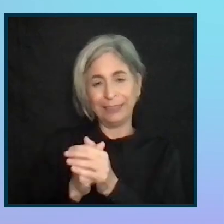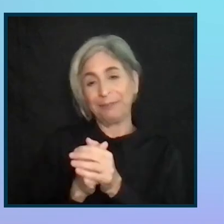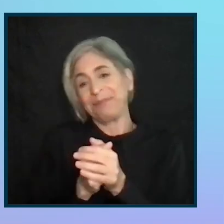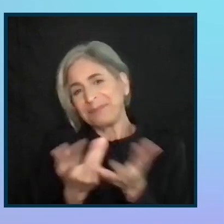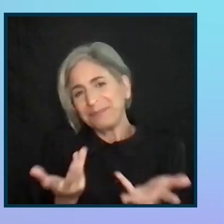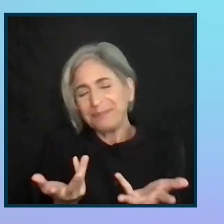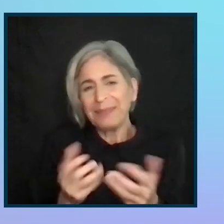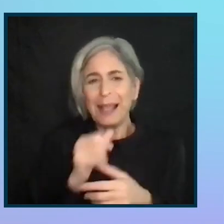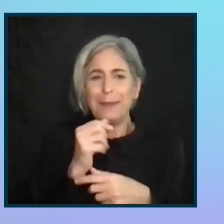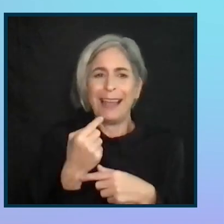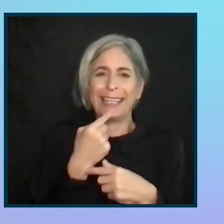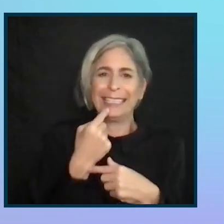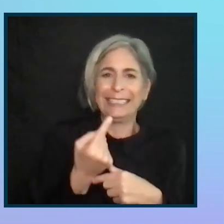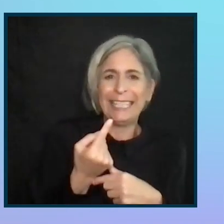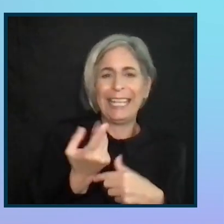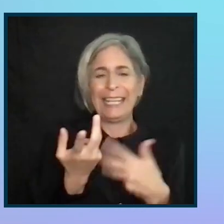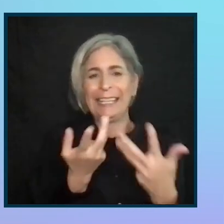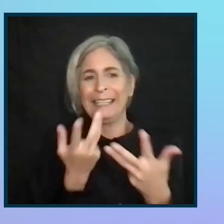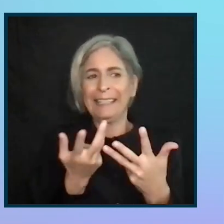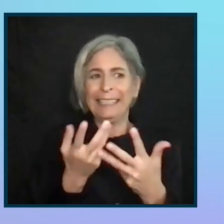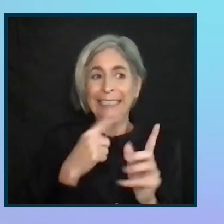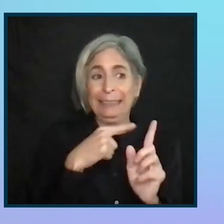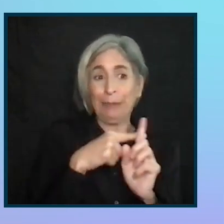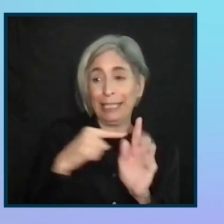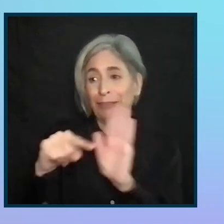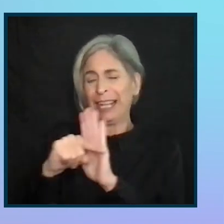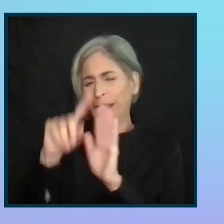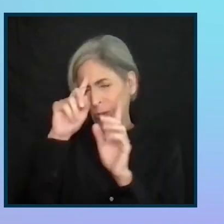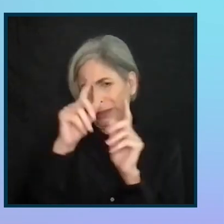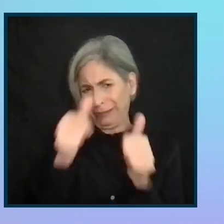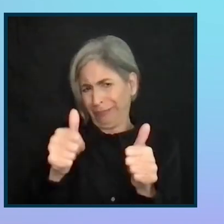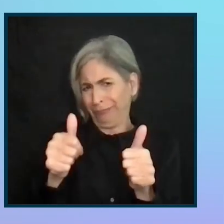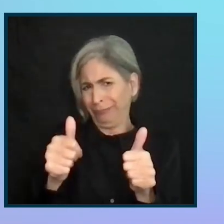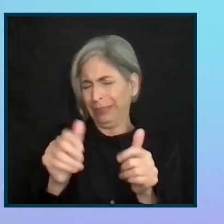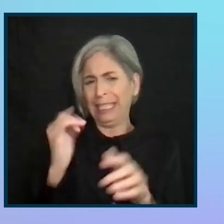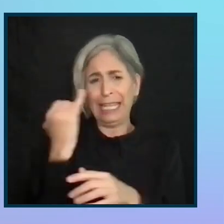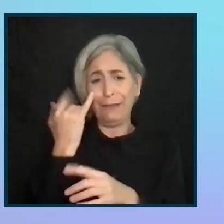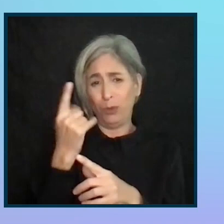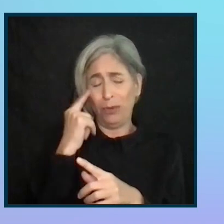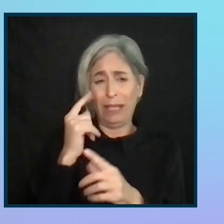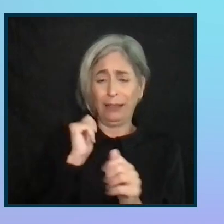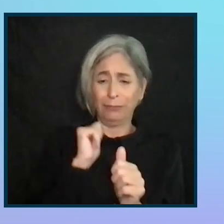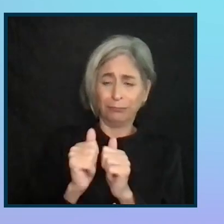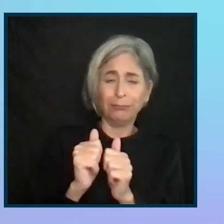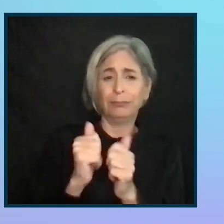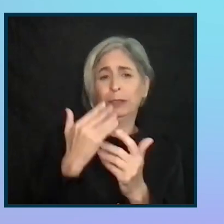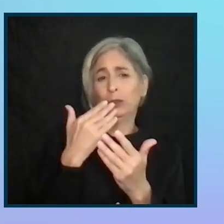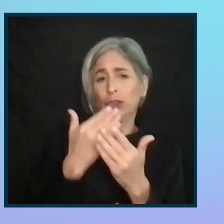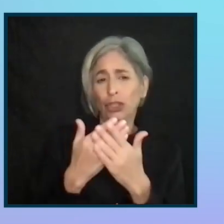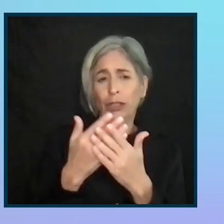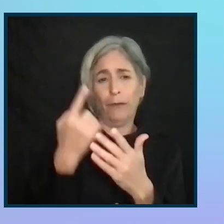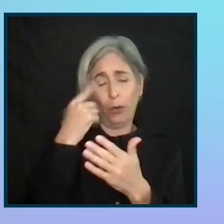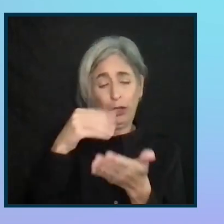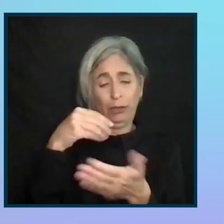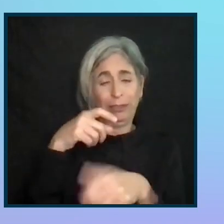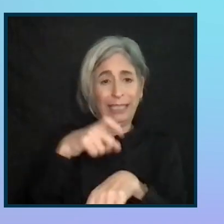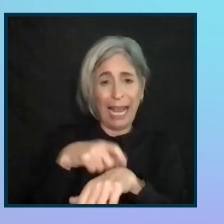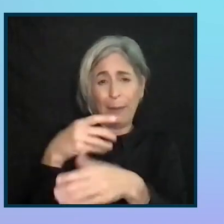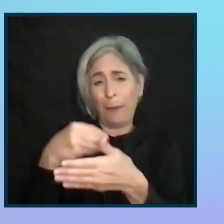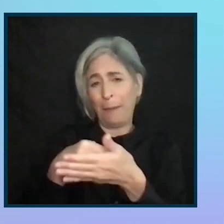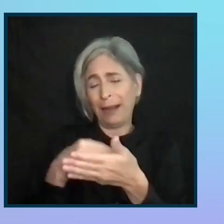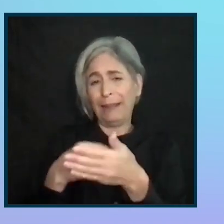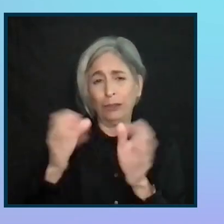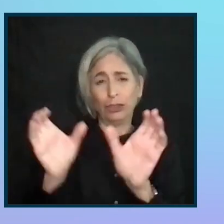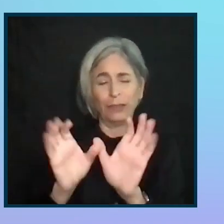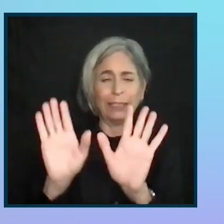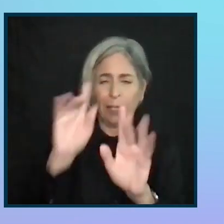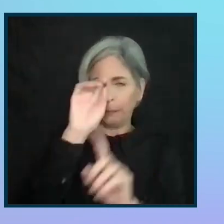I'm not going to take a solid stand either way. I'll let people decide on their own whether they think it's worth their time or not. So